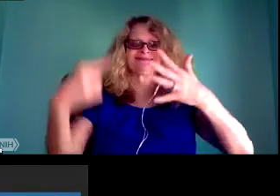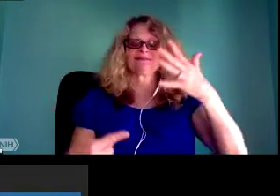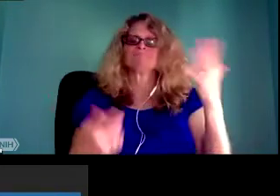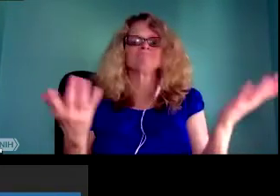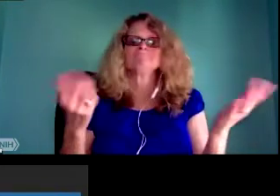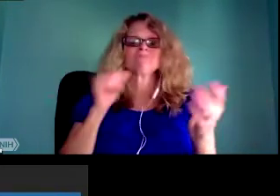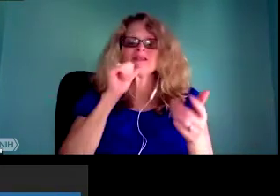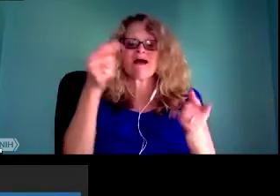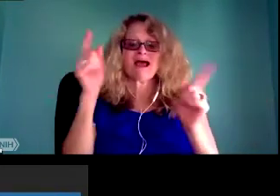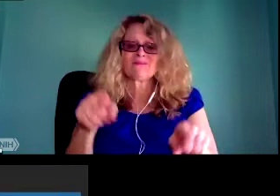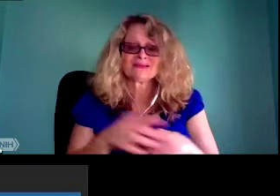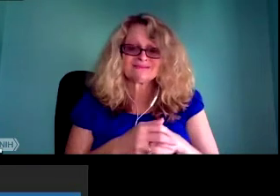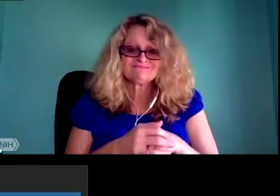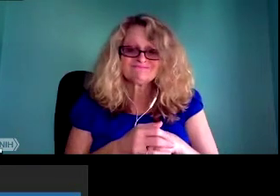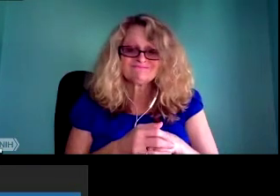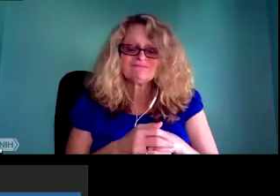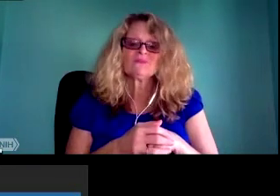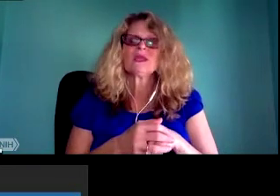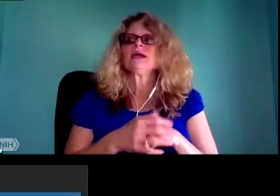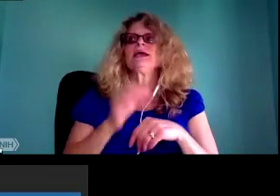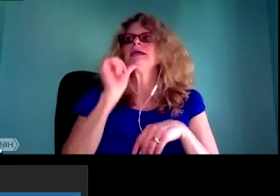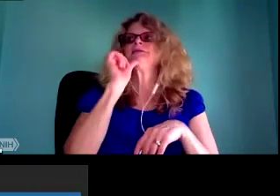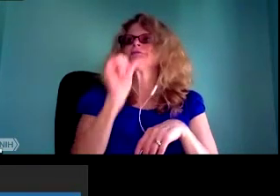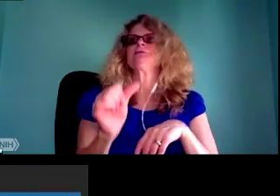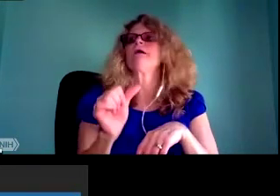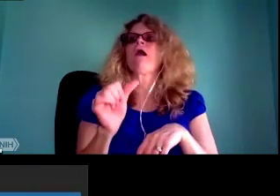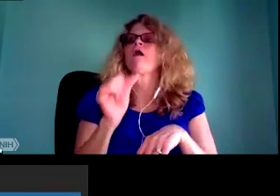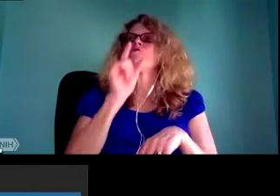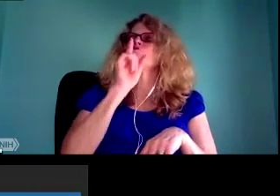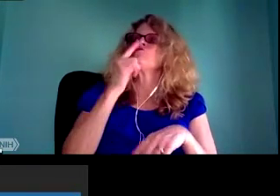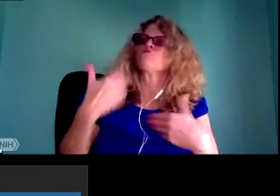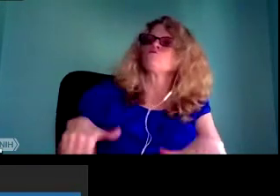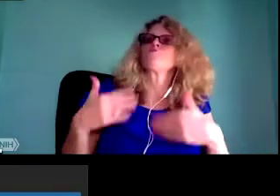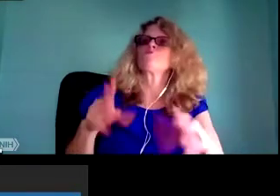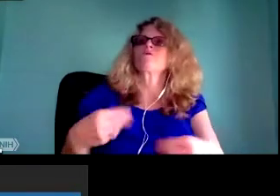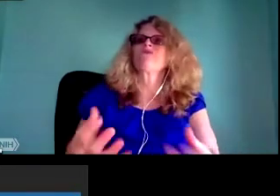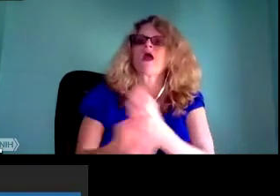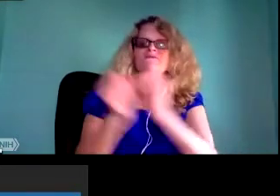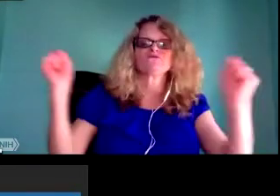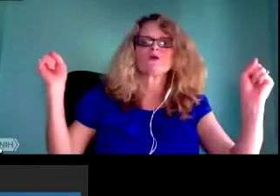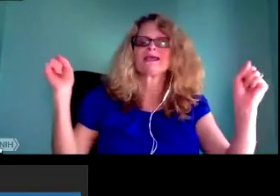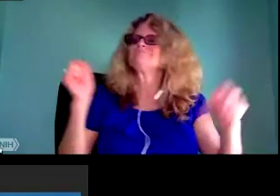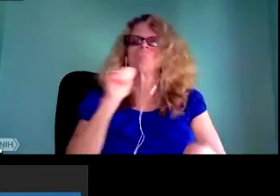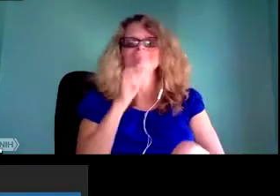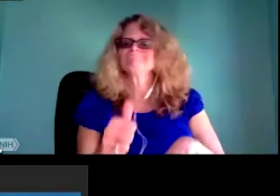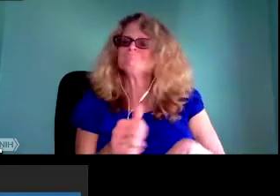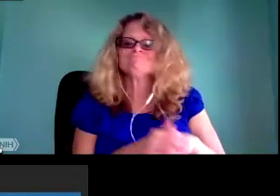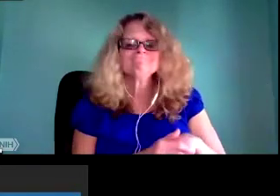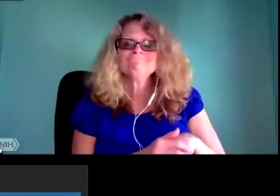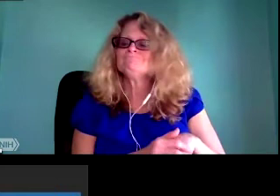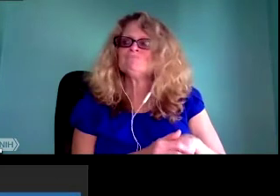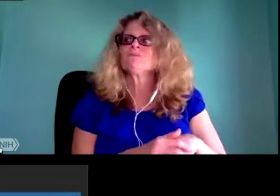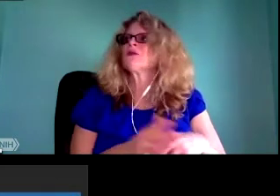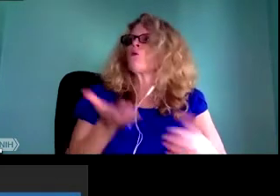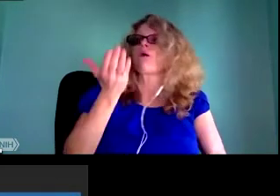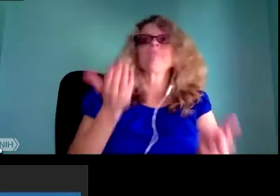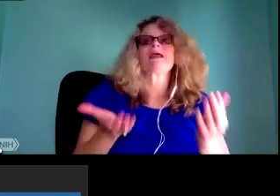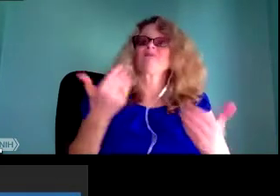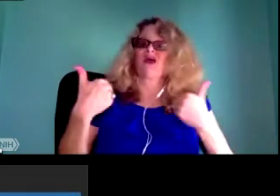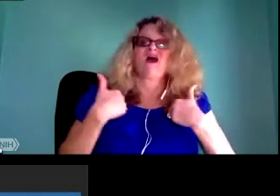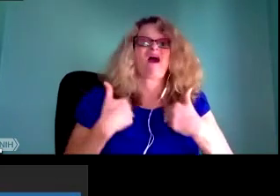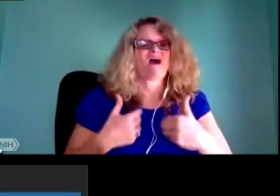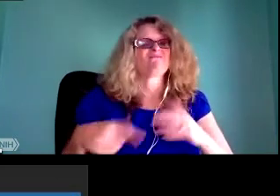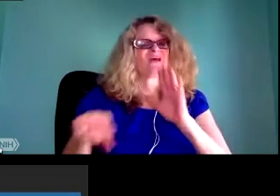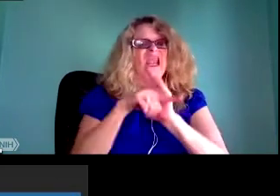and the interventions, quite frankly, that we need so desperately to slow down the rapid